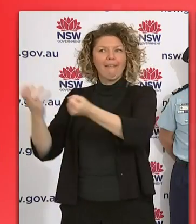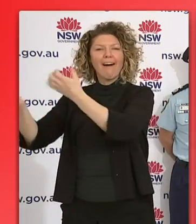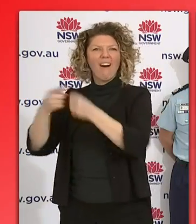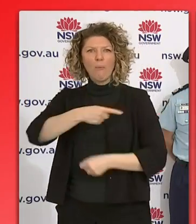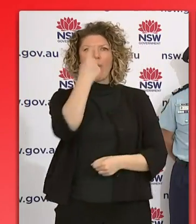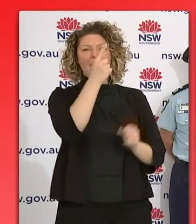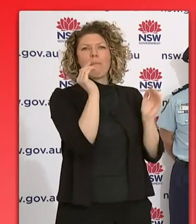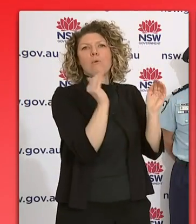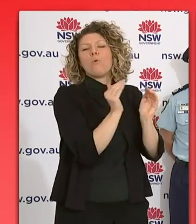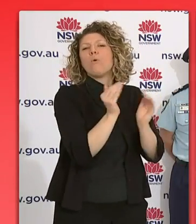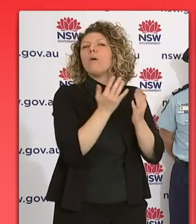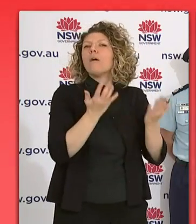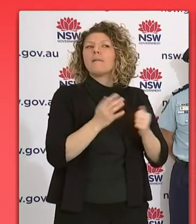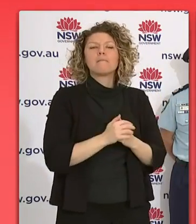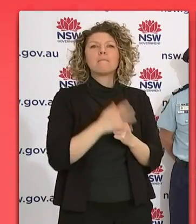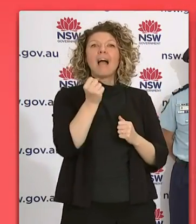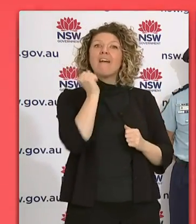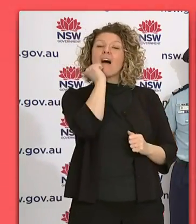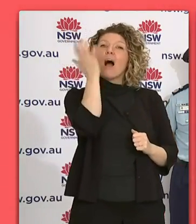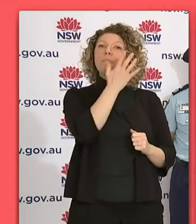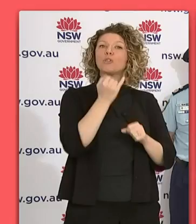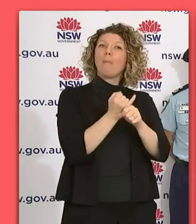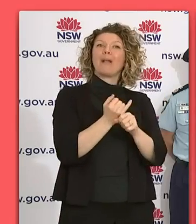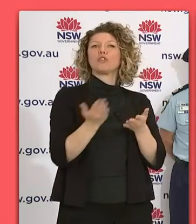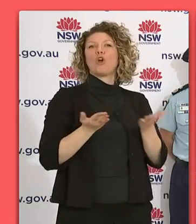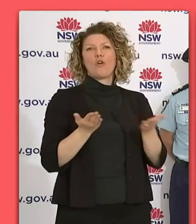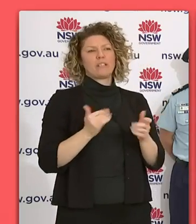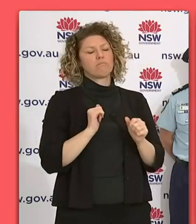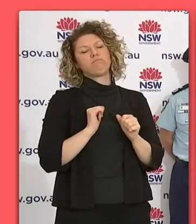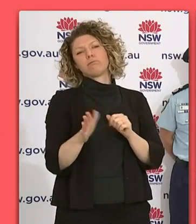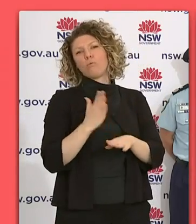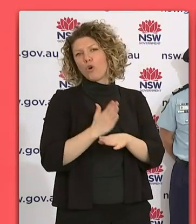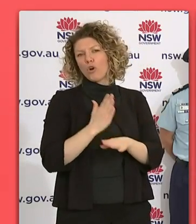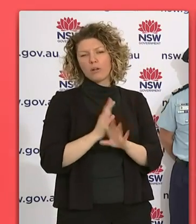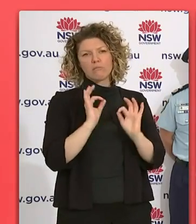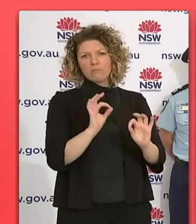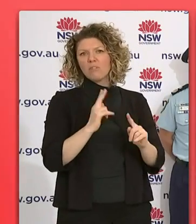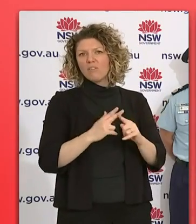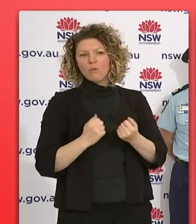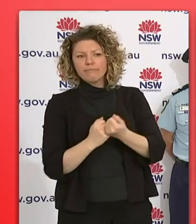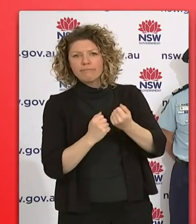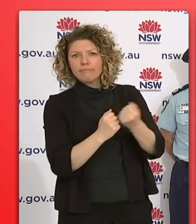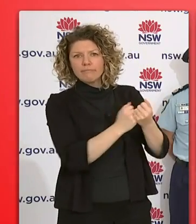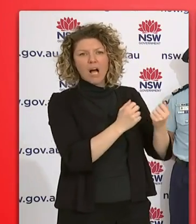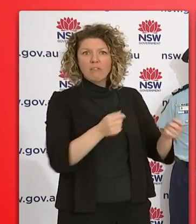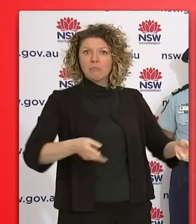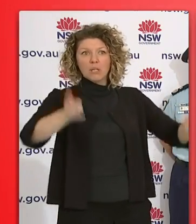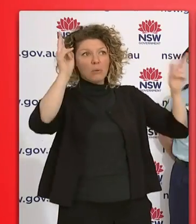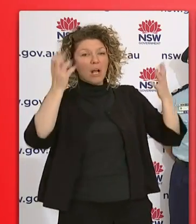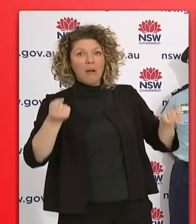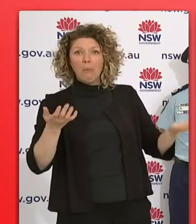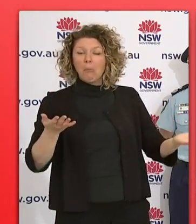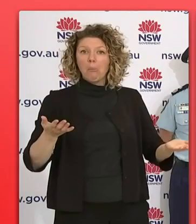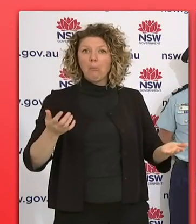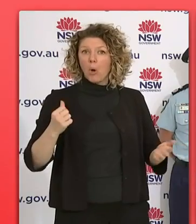There is an Aboriginal medical service there which does excellent work for a large building and a